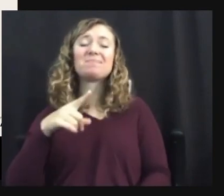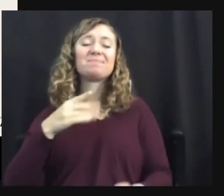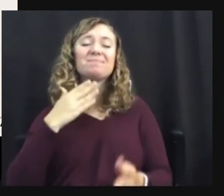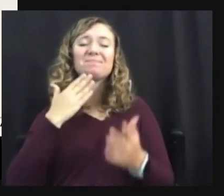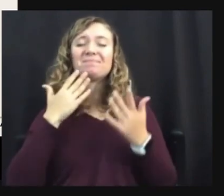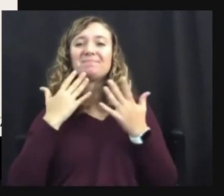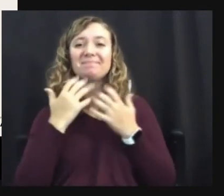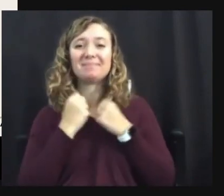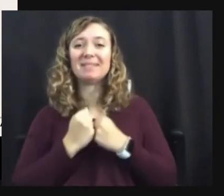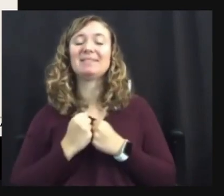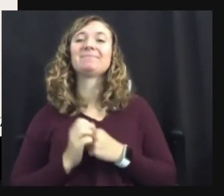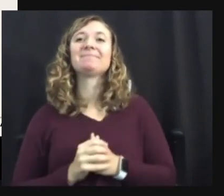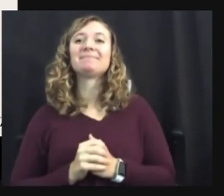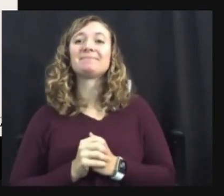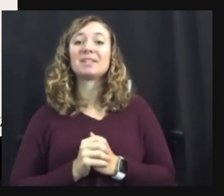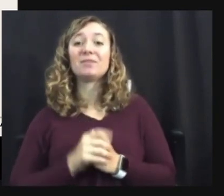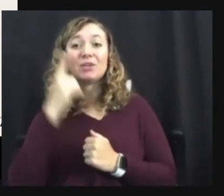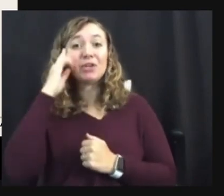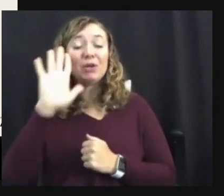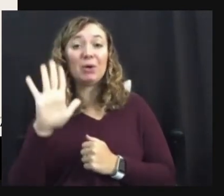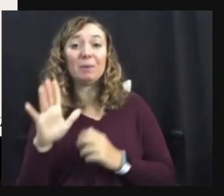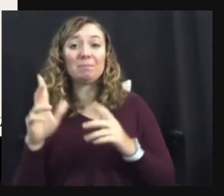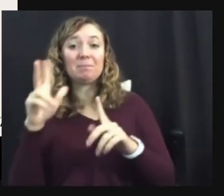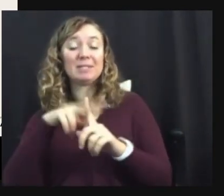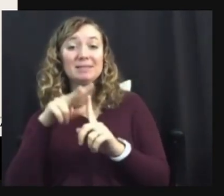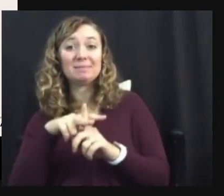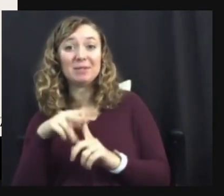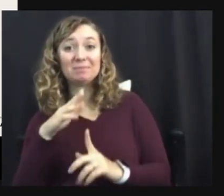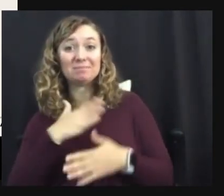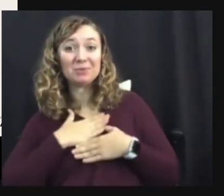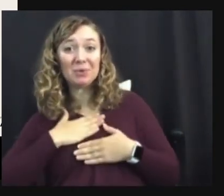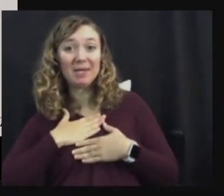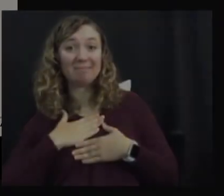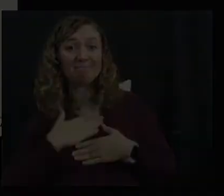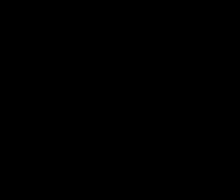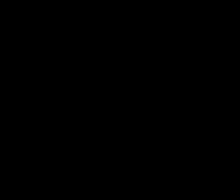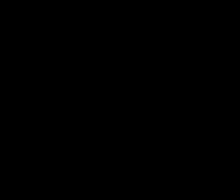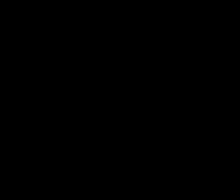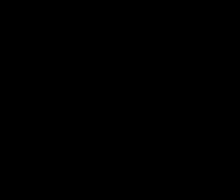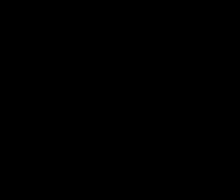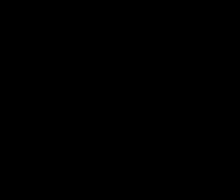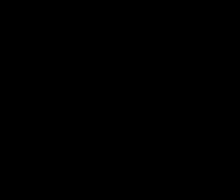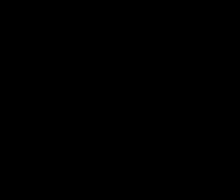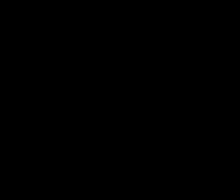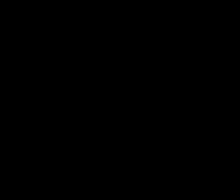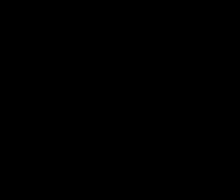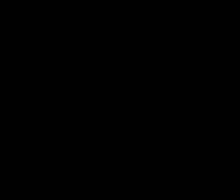participation. And I hope you enjoy the rest of the conference. Thank you. You